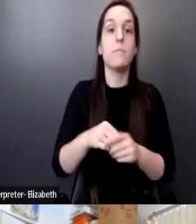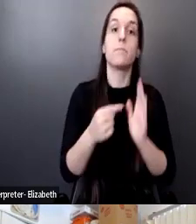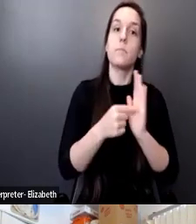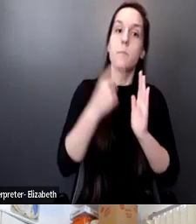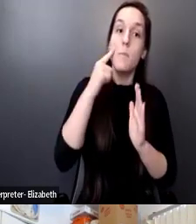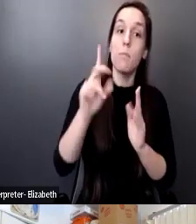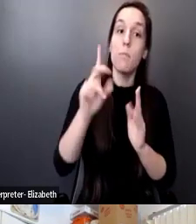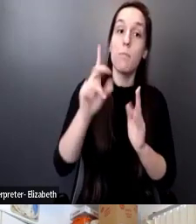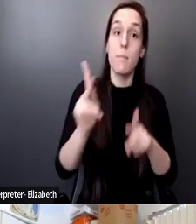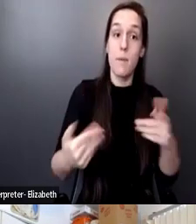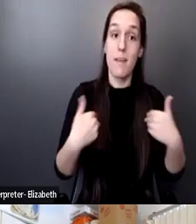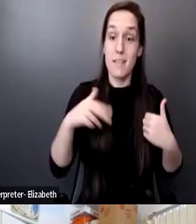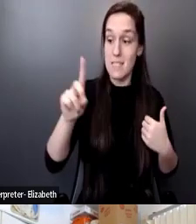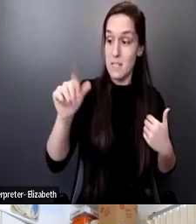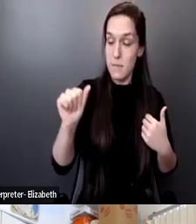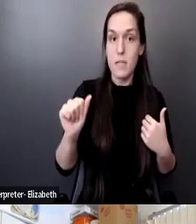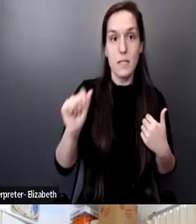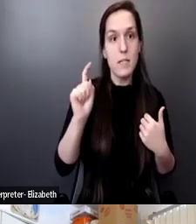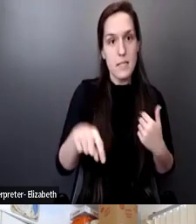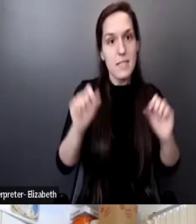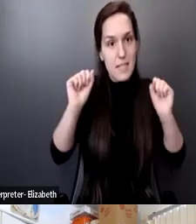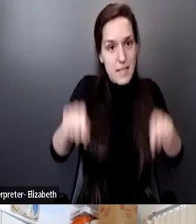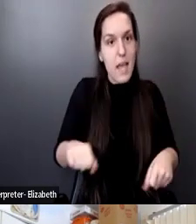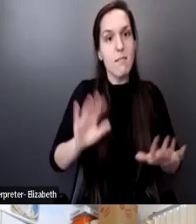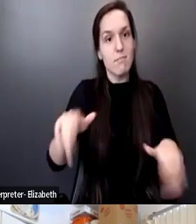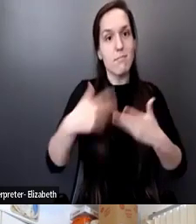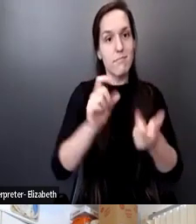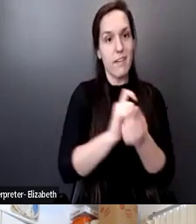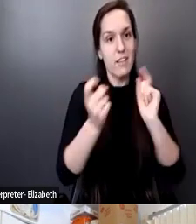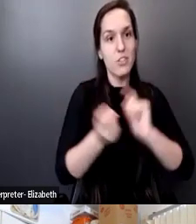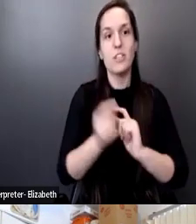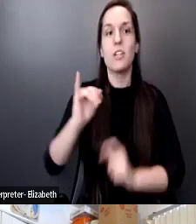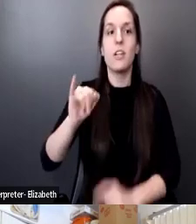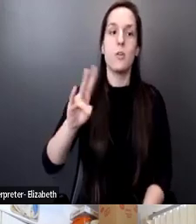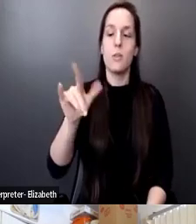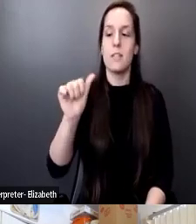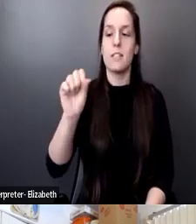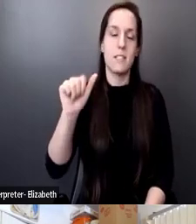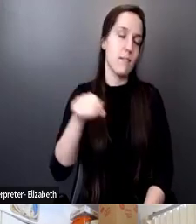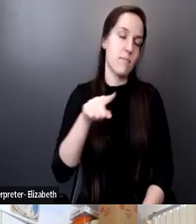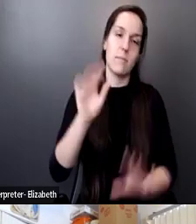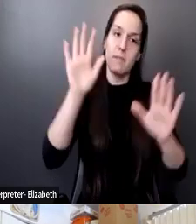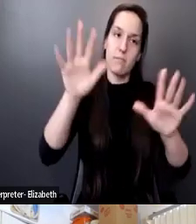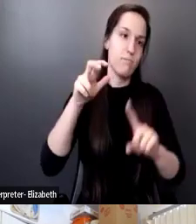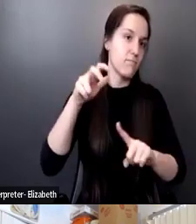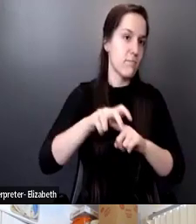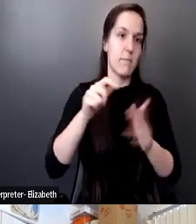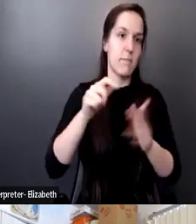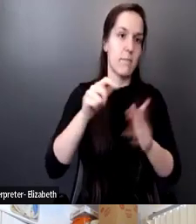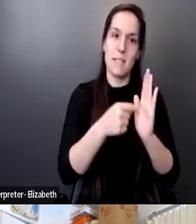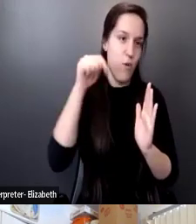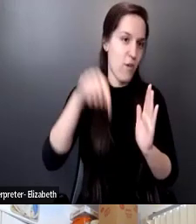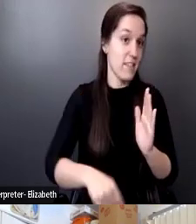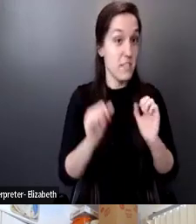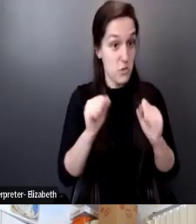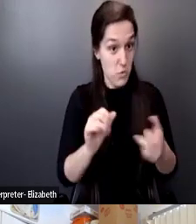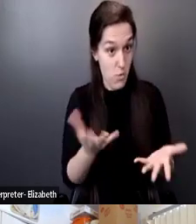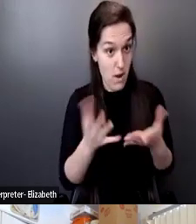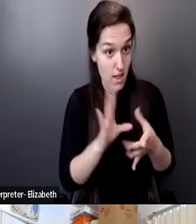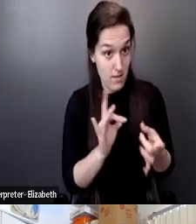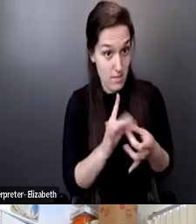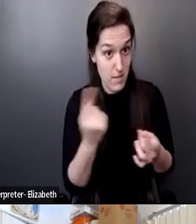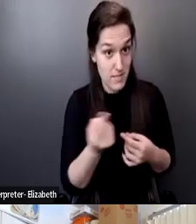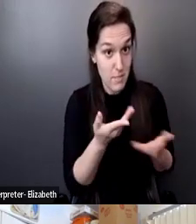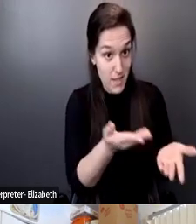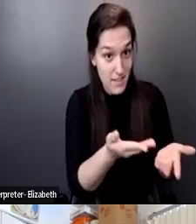disabilities could be a force for change. And Julissa, you've been a great example about this. Can you say something? So,